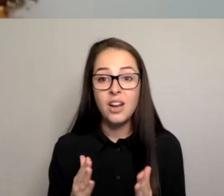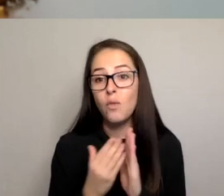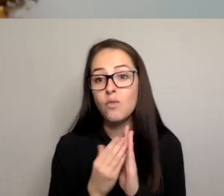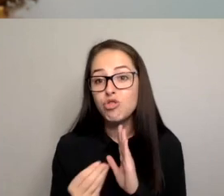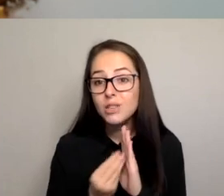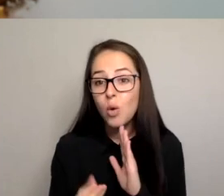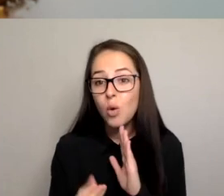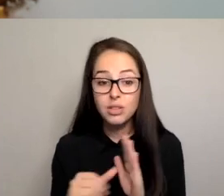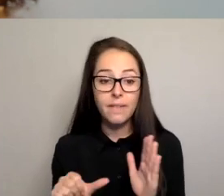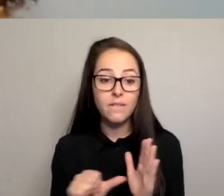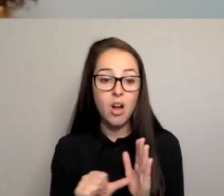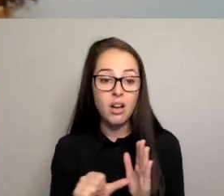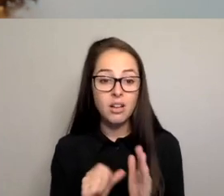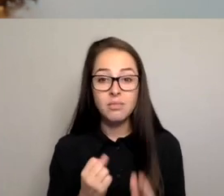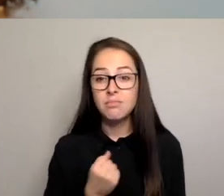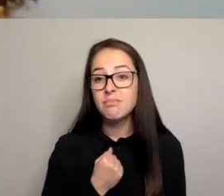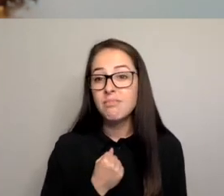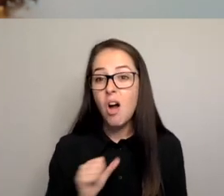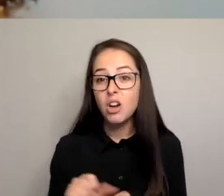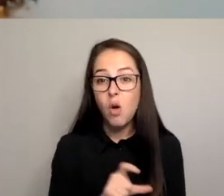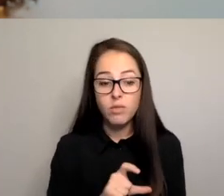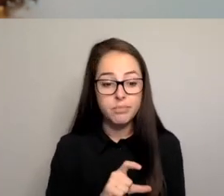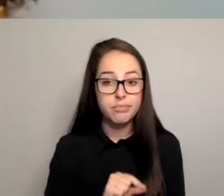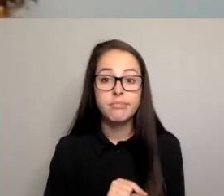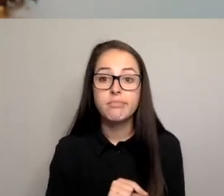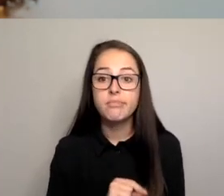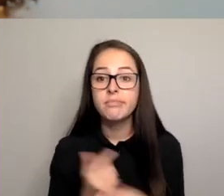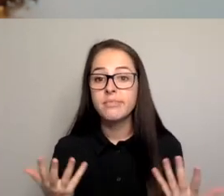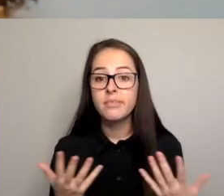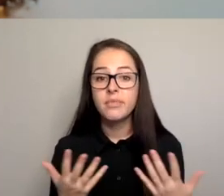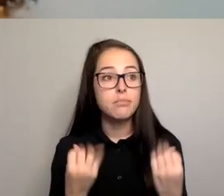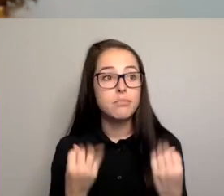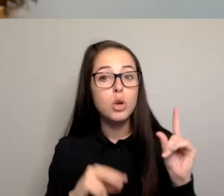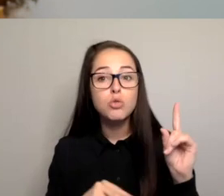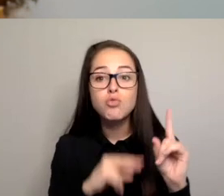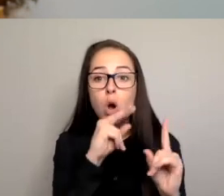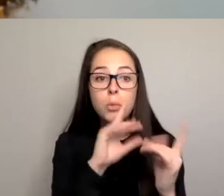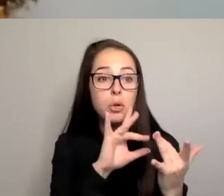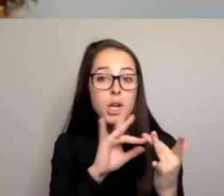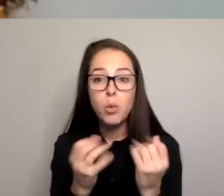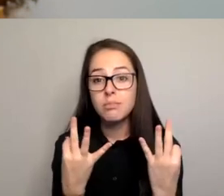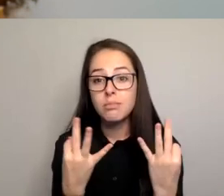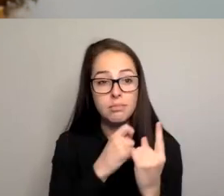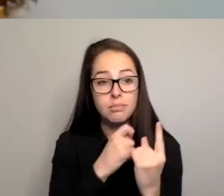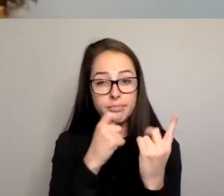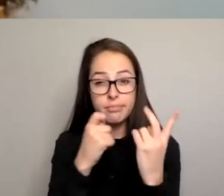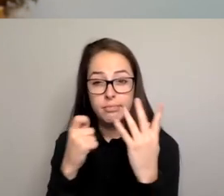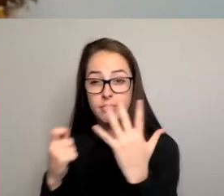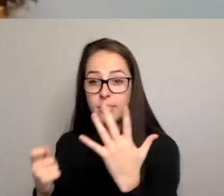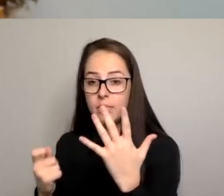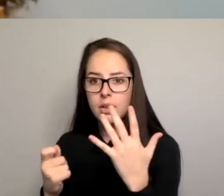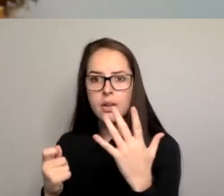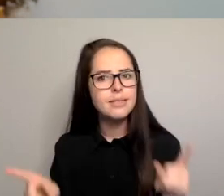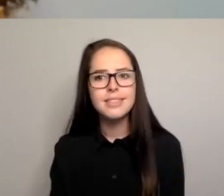-confidence. Access to networks. Lack of role models. There's so many synergies between the two.